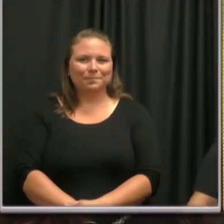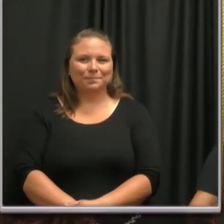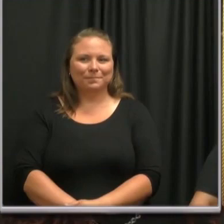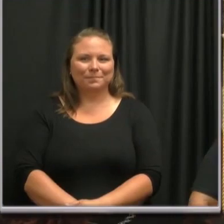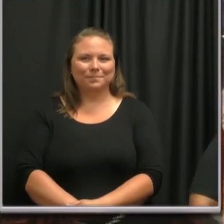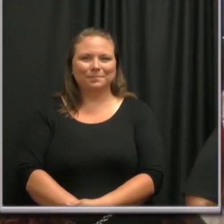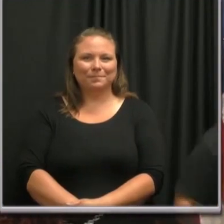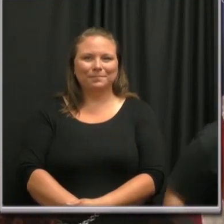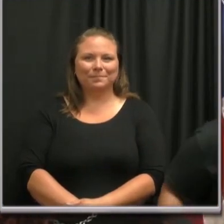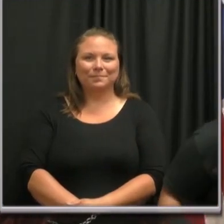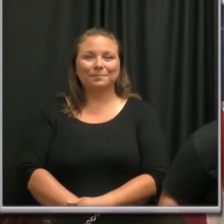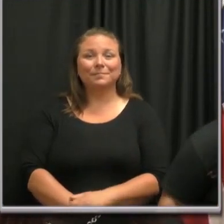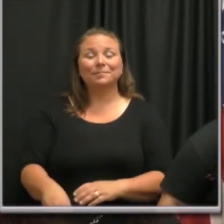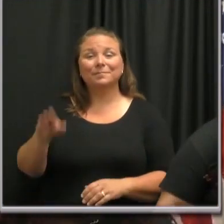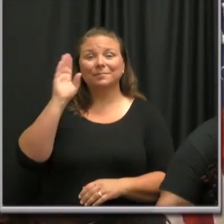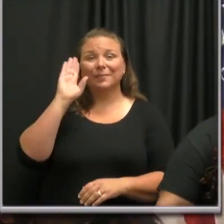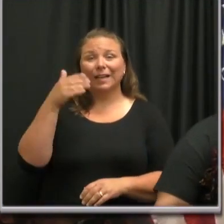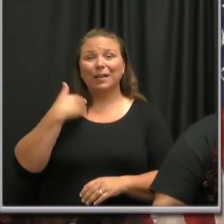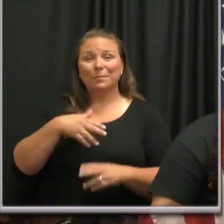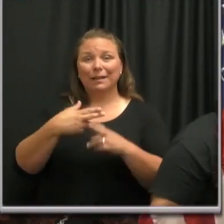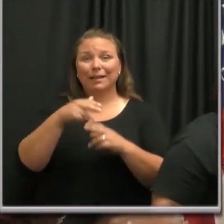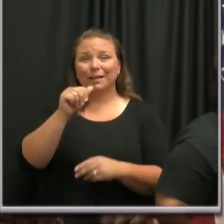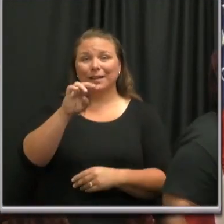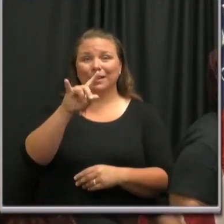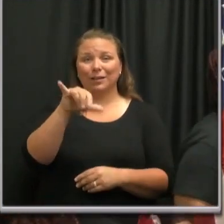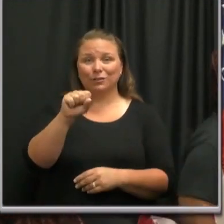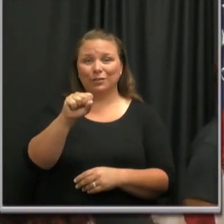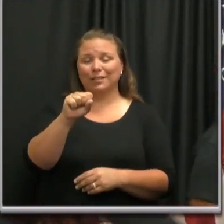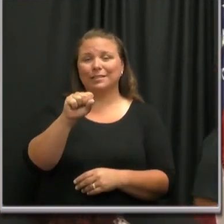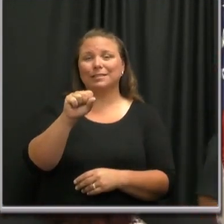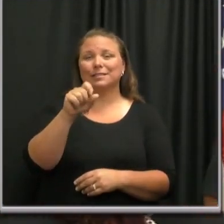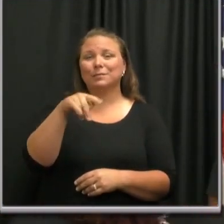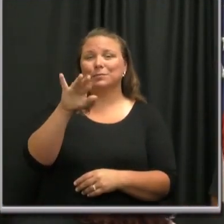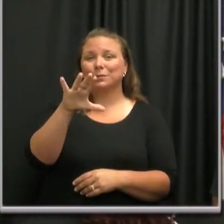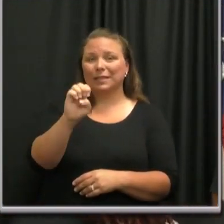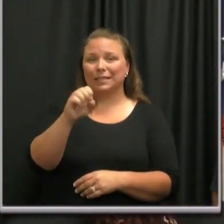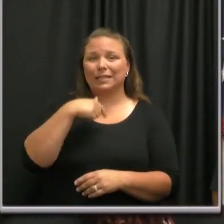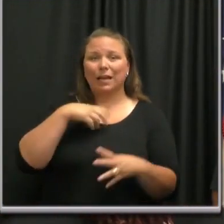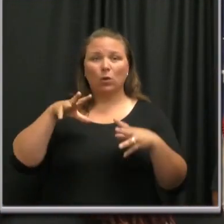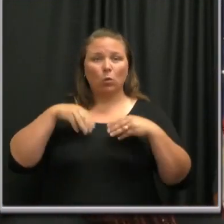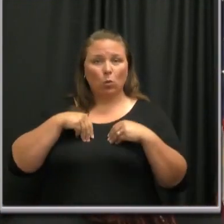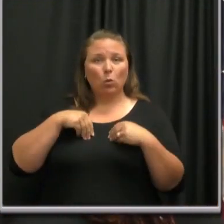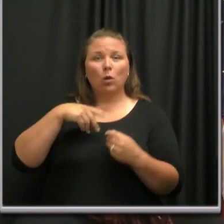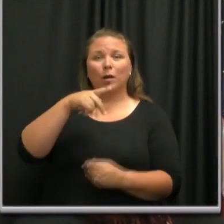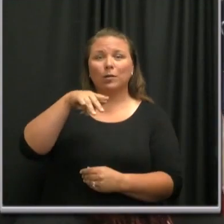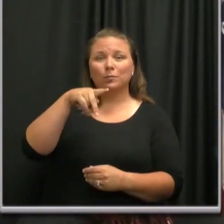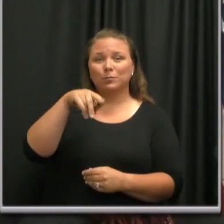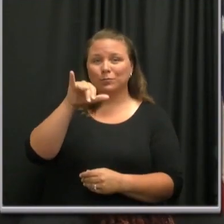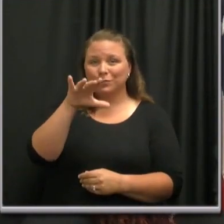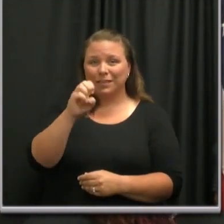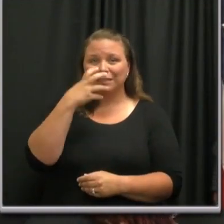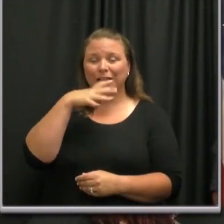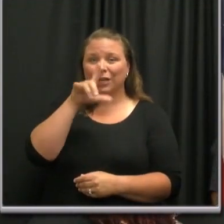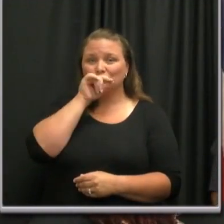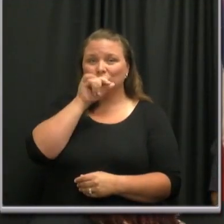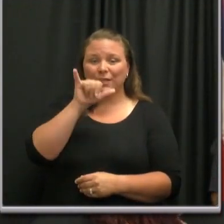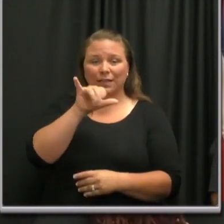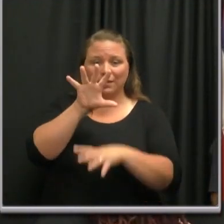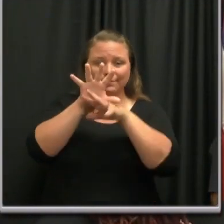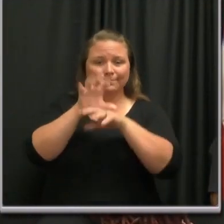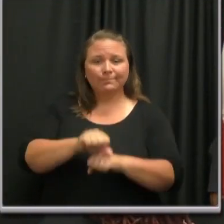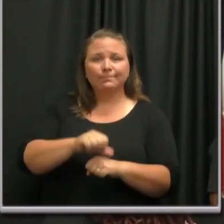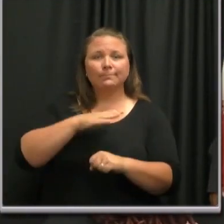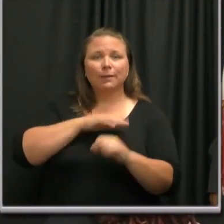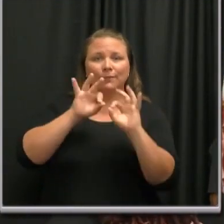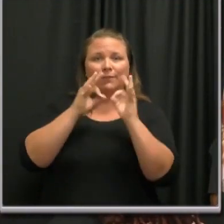Hello. My name is Andre Prince. I'm the owner of Prince's Hot Chicken that's been in my family